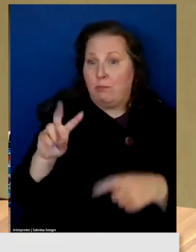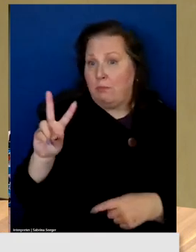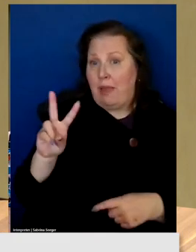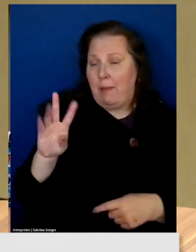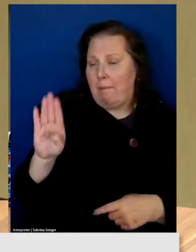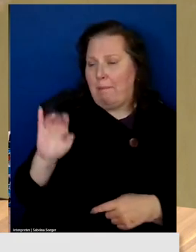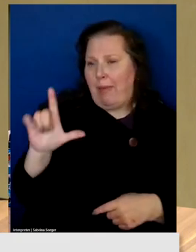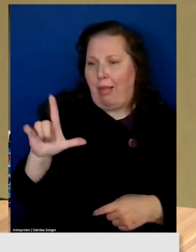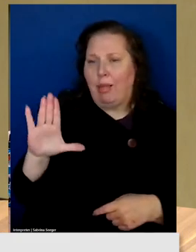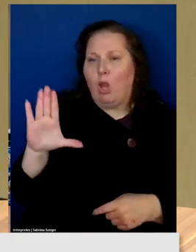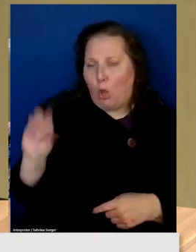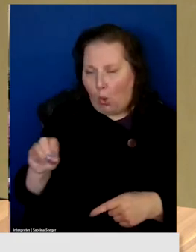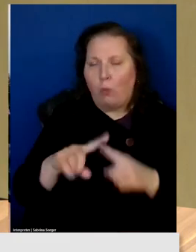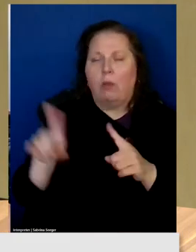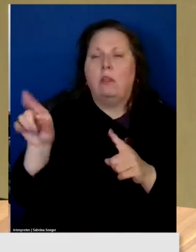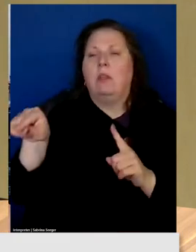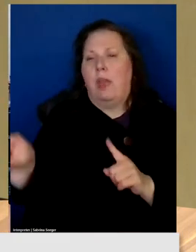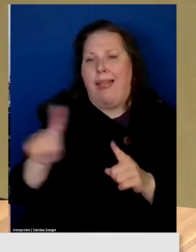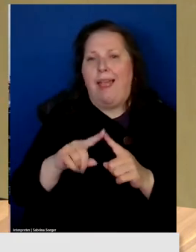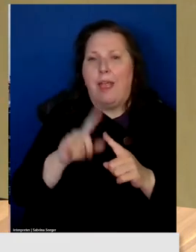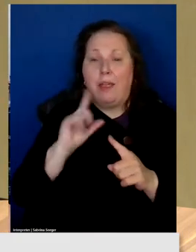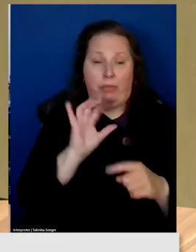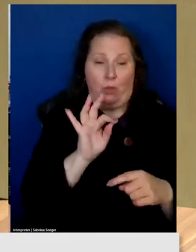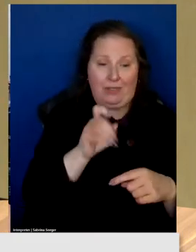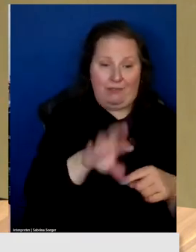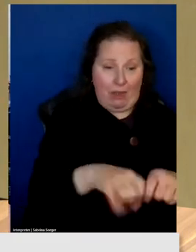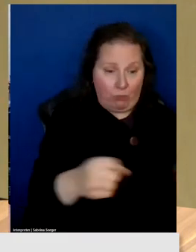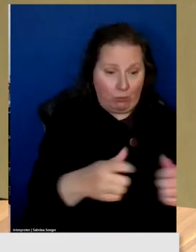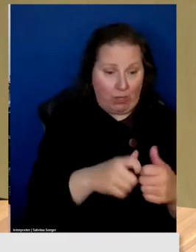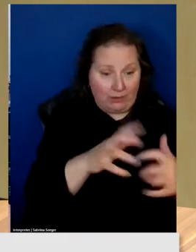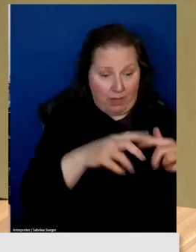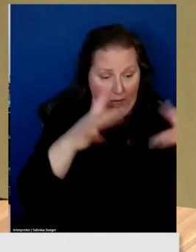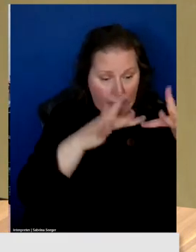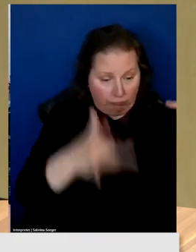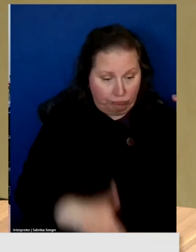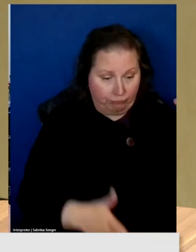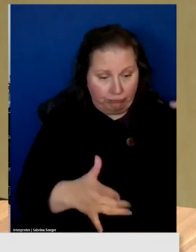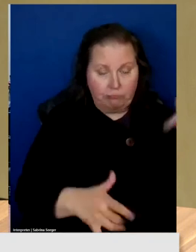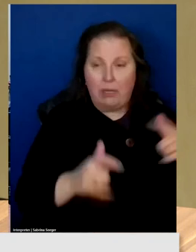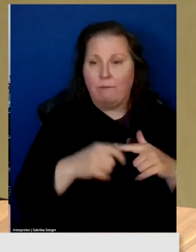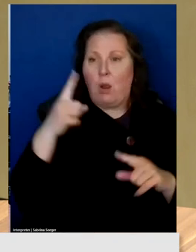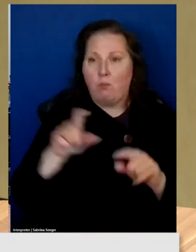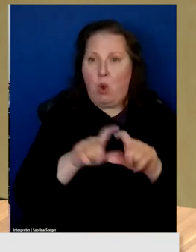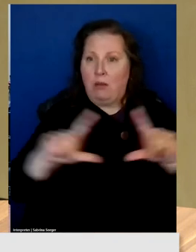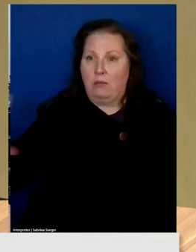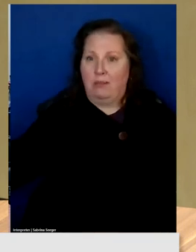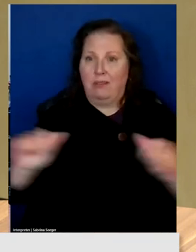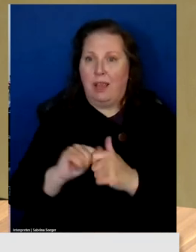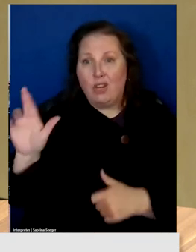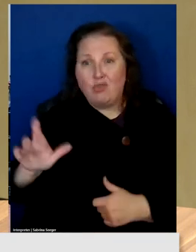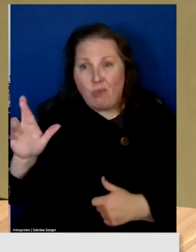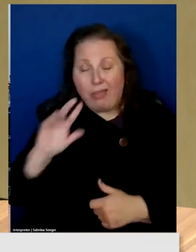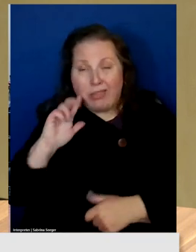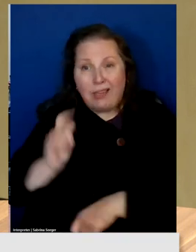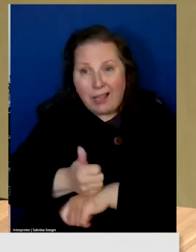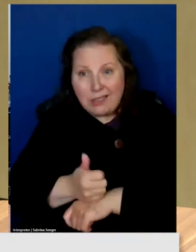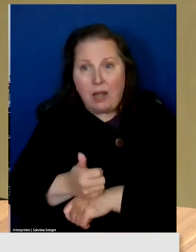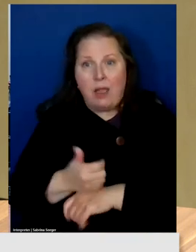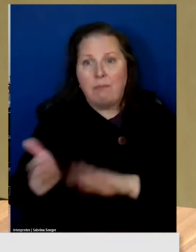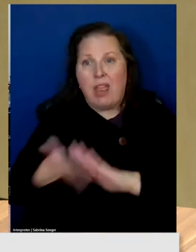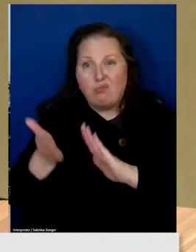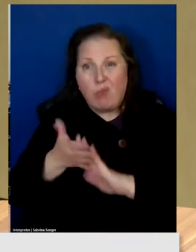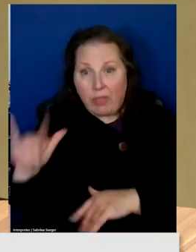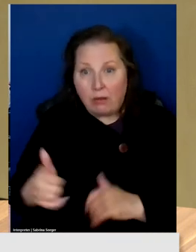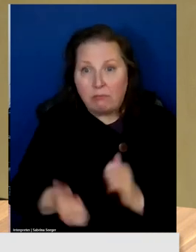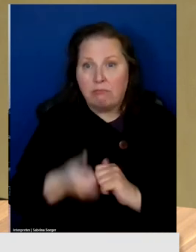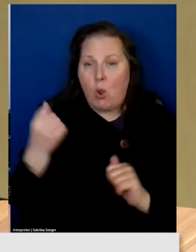and reroute around fiber breaks during big storms, uh, all from a single console in Rutland. I mean, that would have been